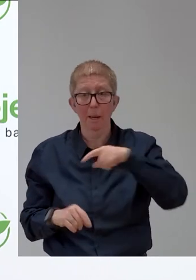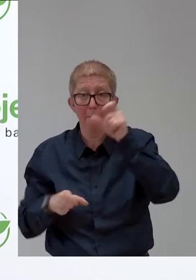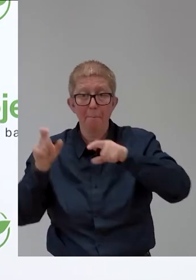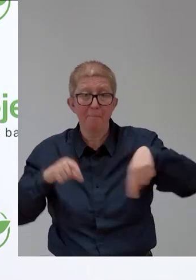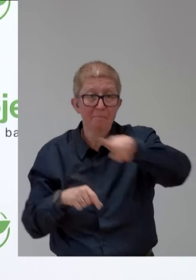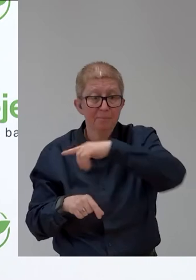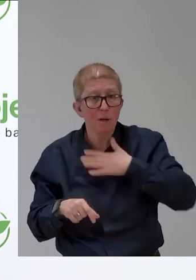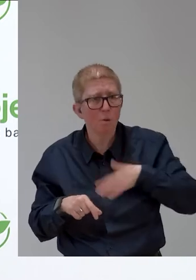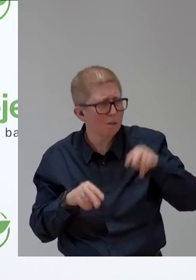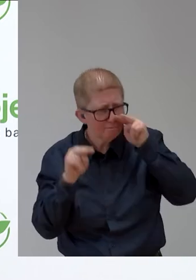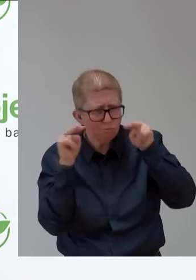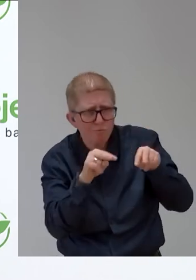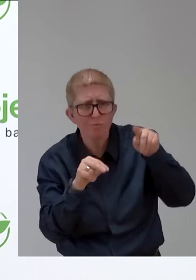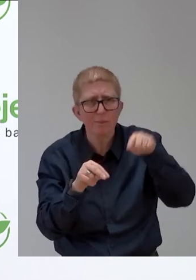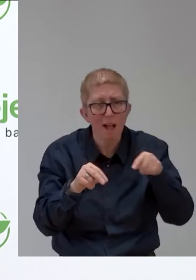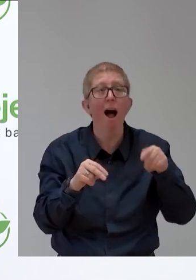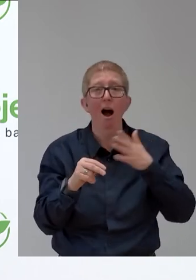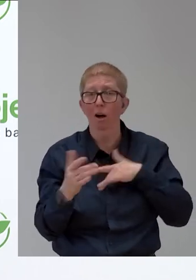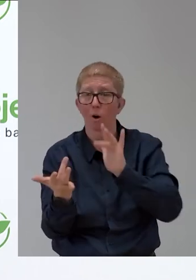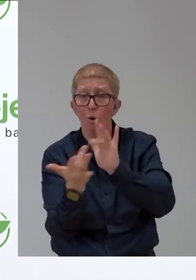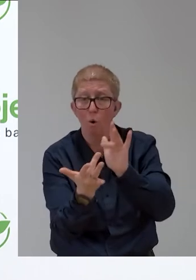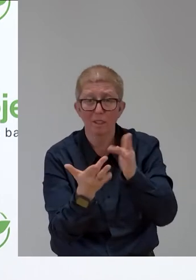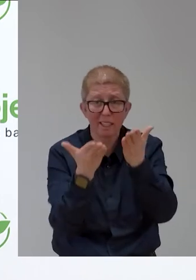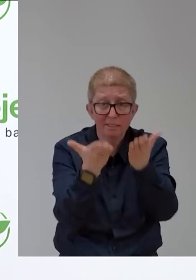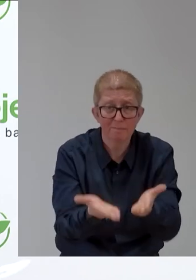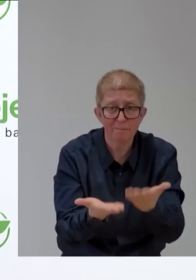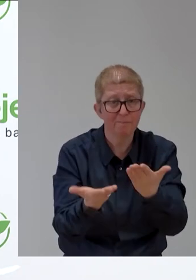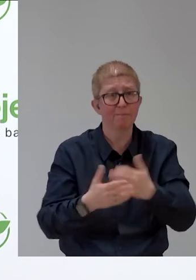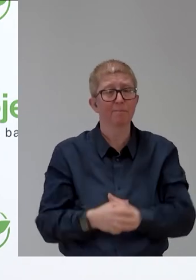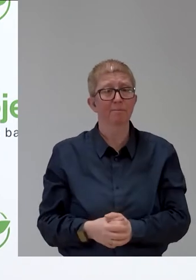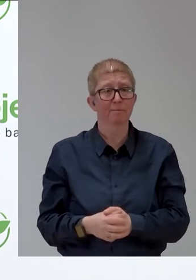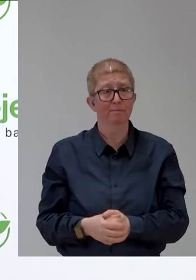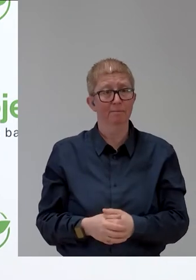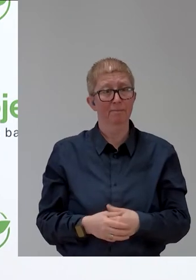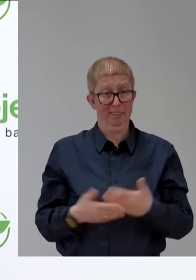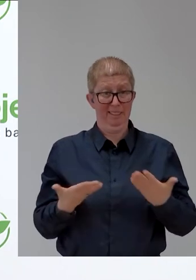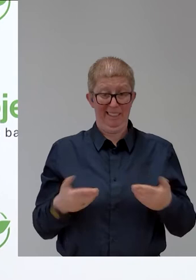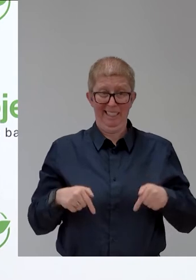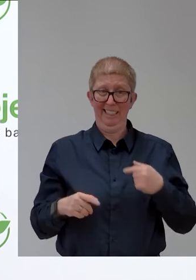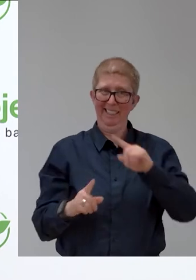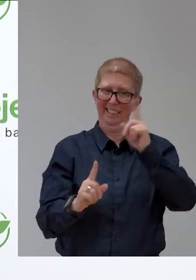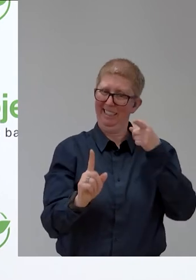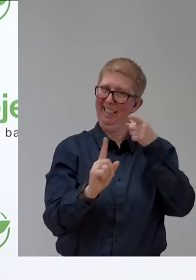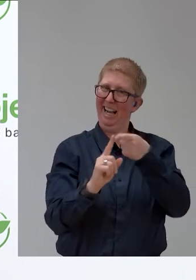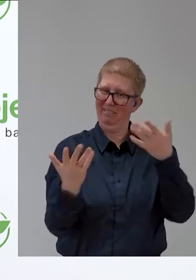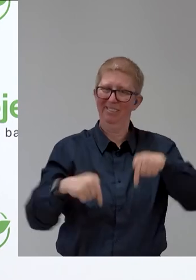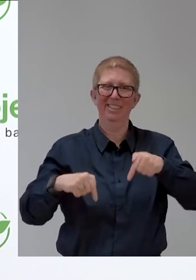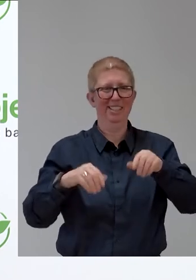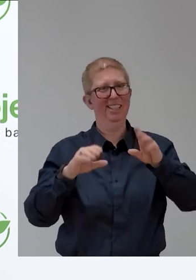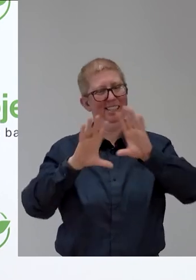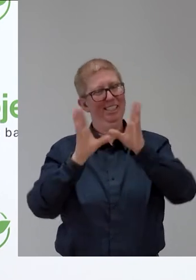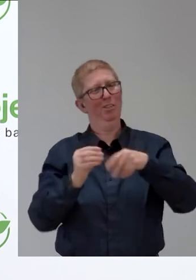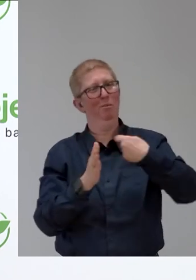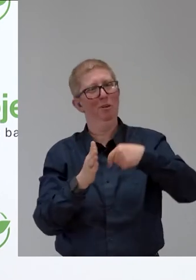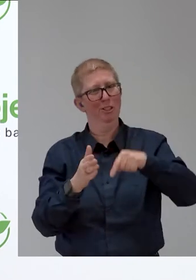streaming system can then get directly in contact with you. I think that's what we're here with the Zero Project to create these connections. And as you